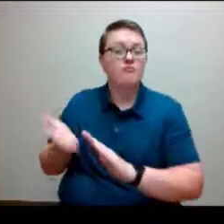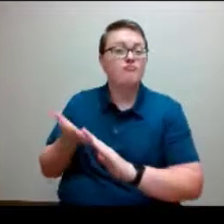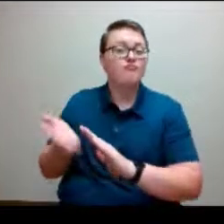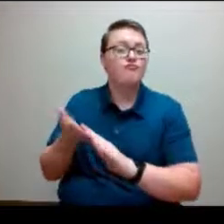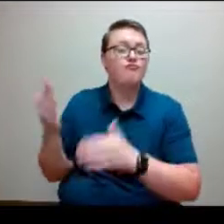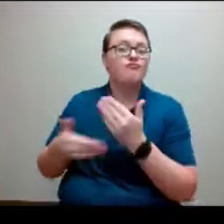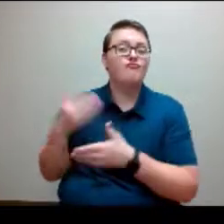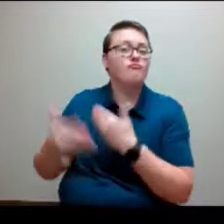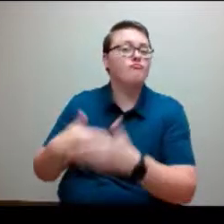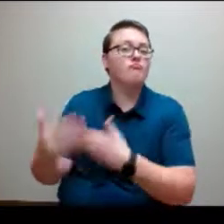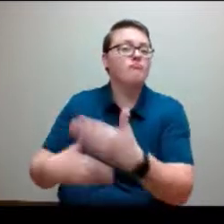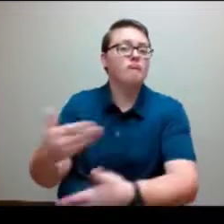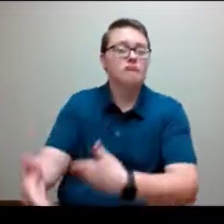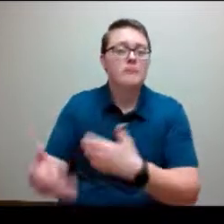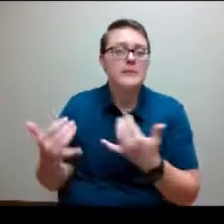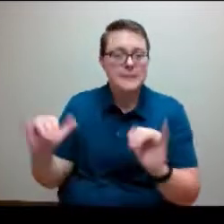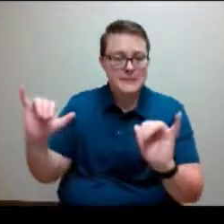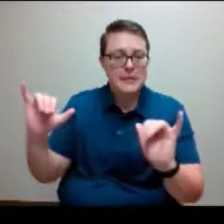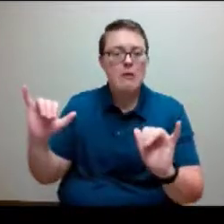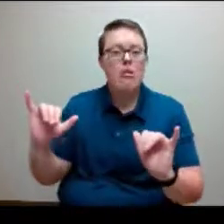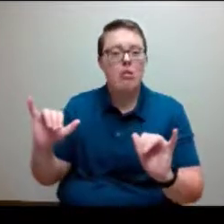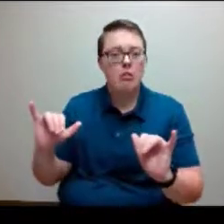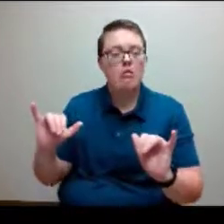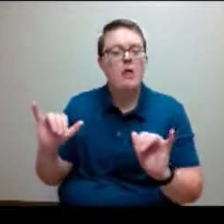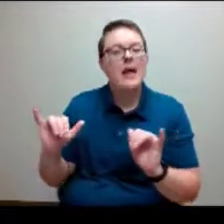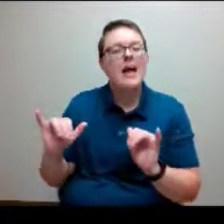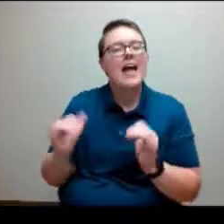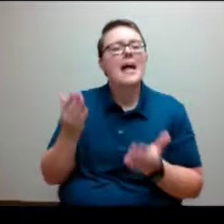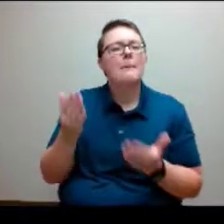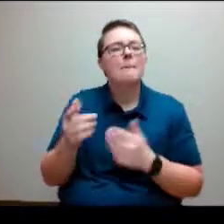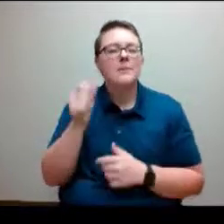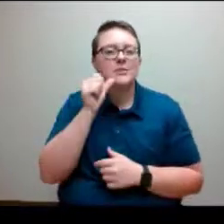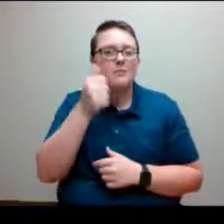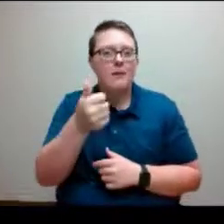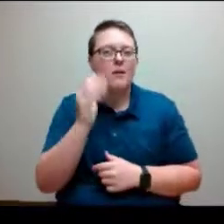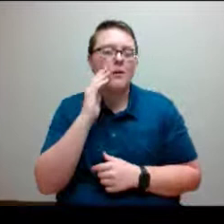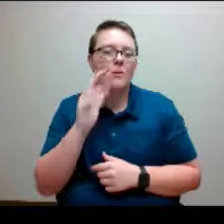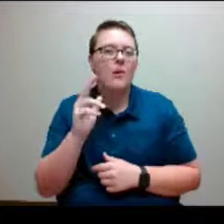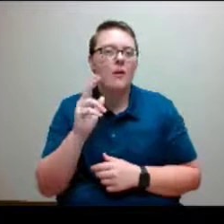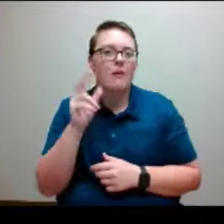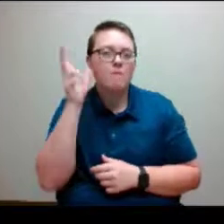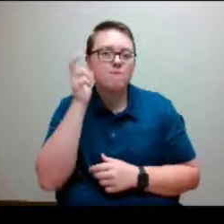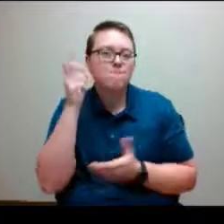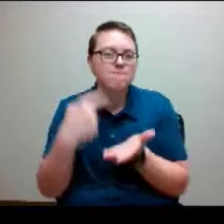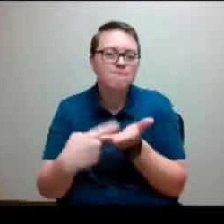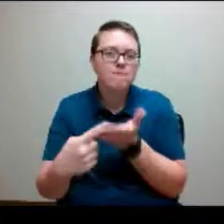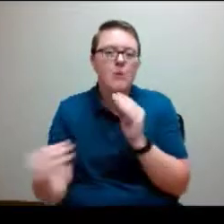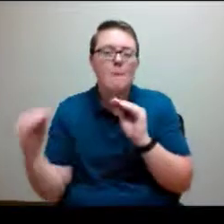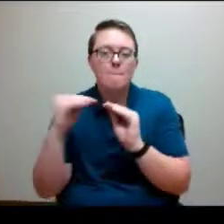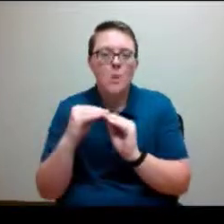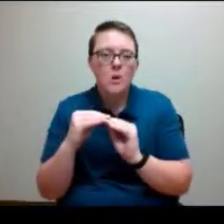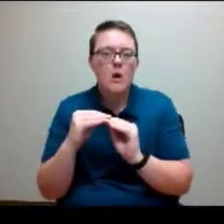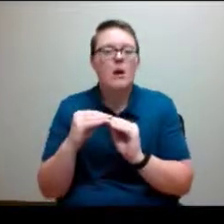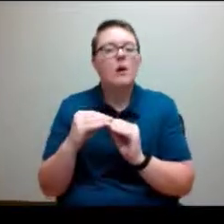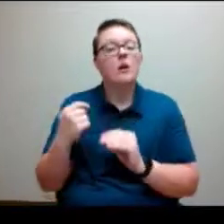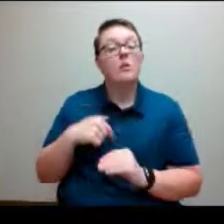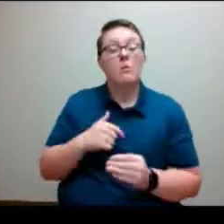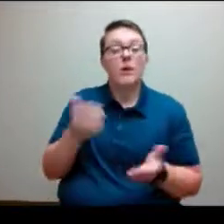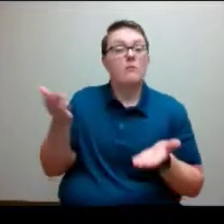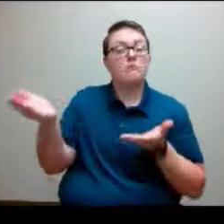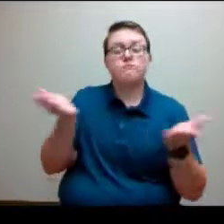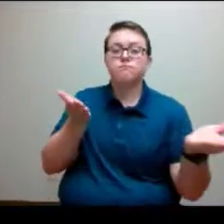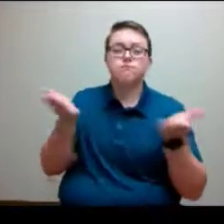as you'll hear about a little bit tomorrow in our updates, providing services to lots of students.